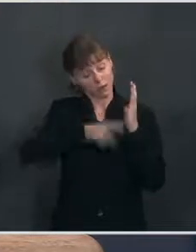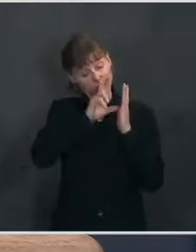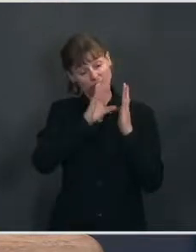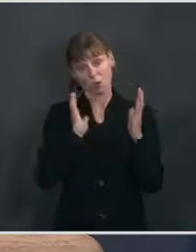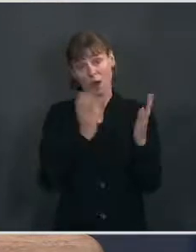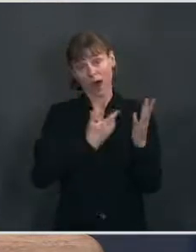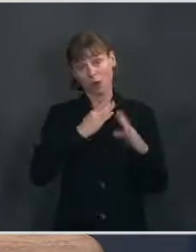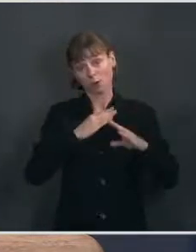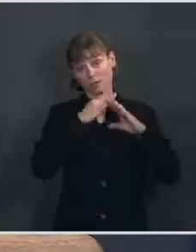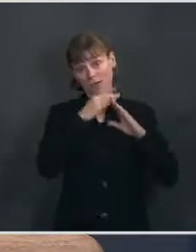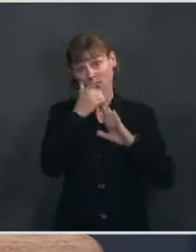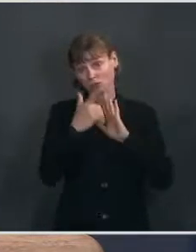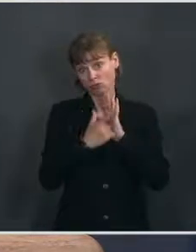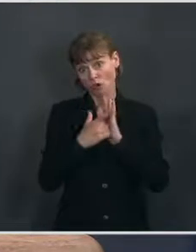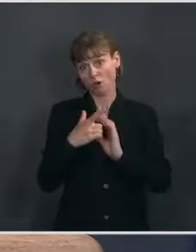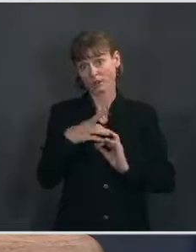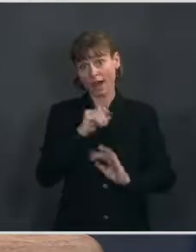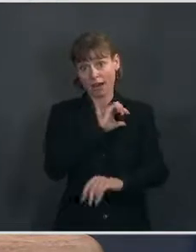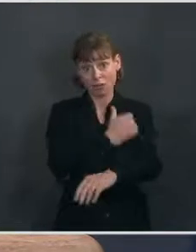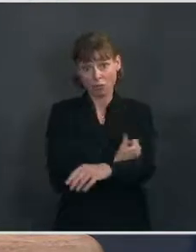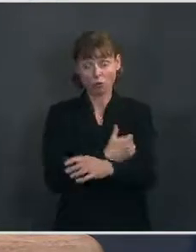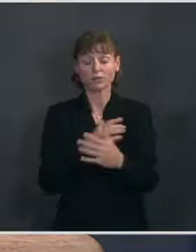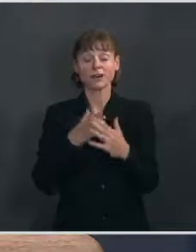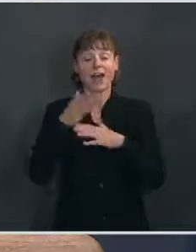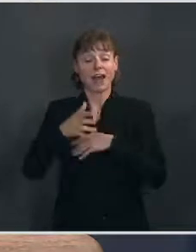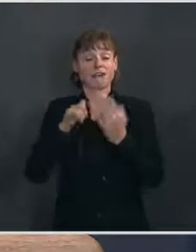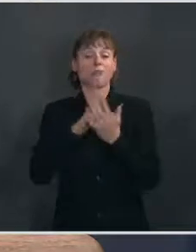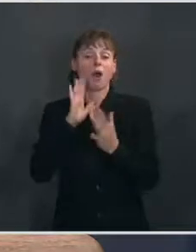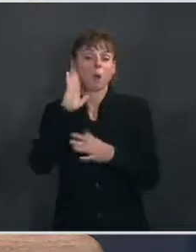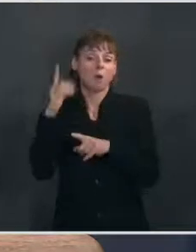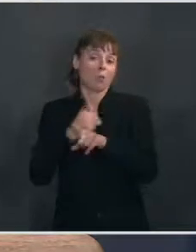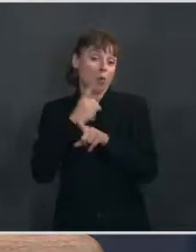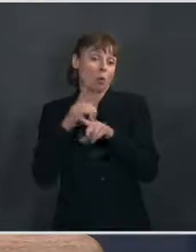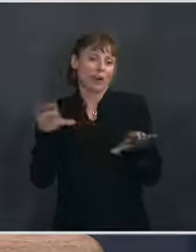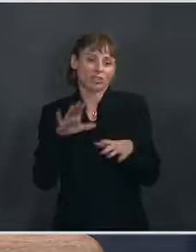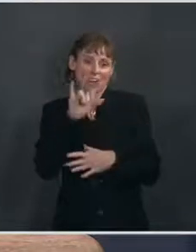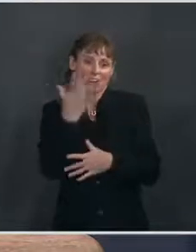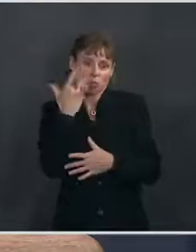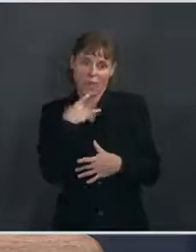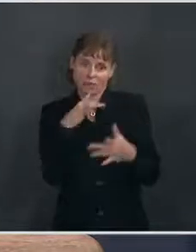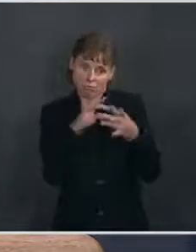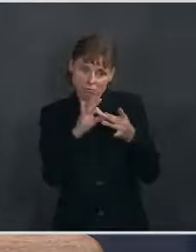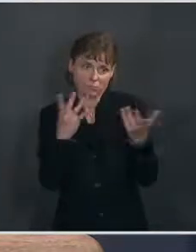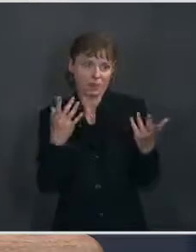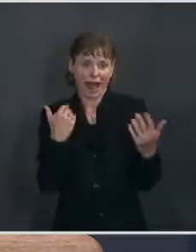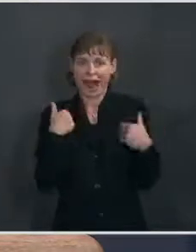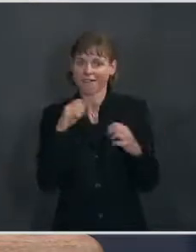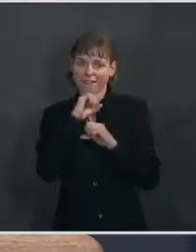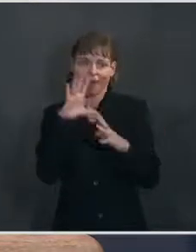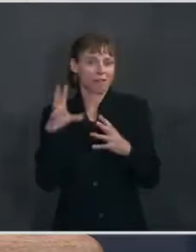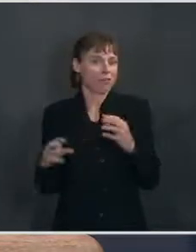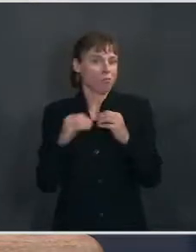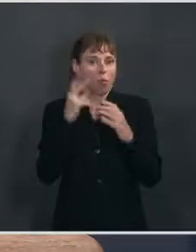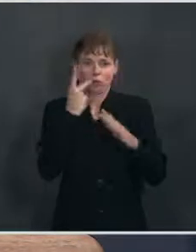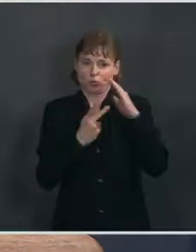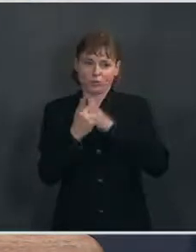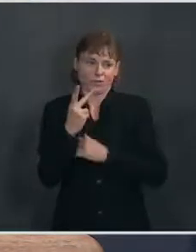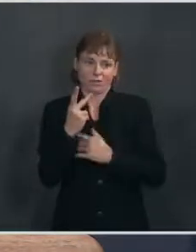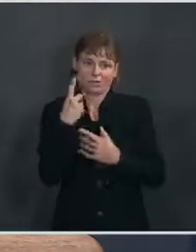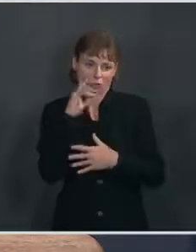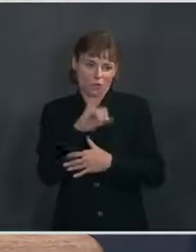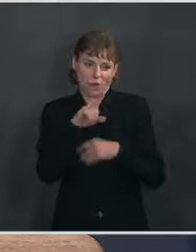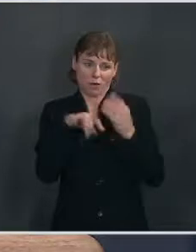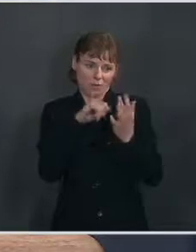followed by appropriate action. So that's why he called it out. I don't have anything, any additional steps beyond that to predict for you at this point in time.